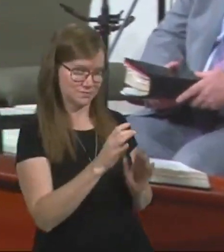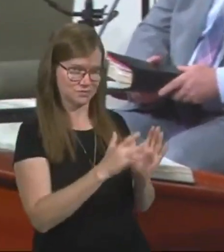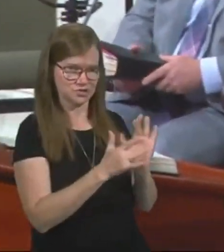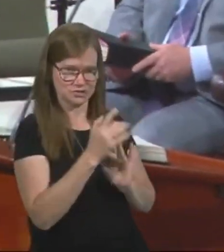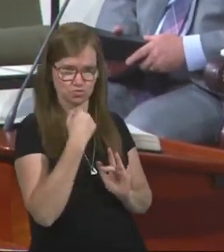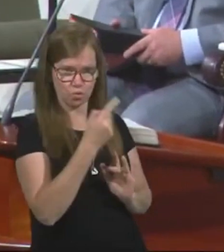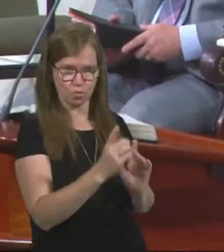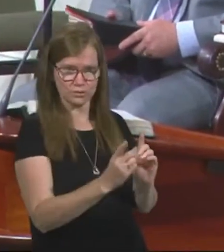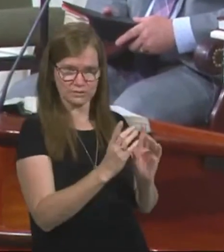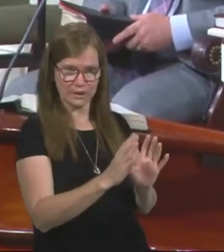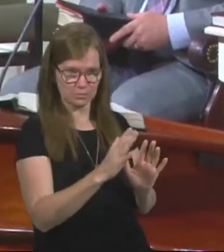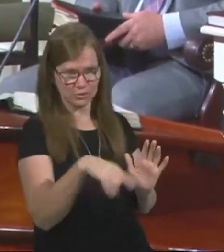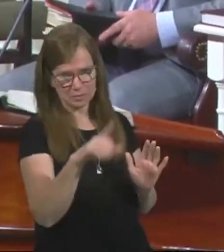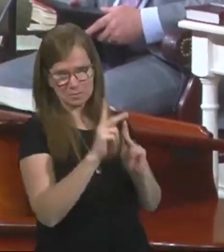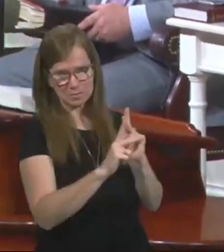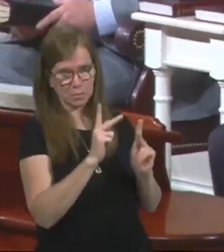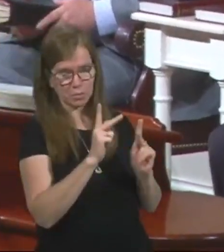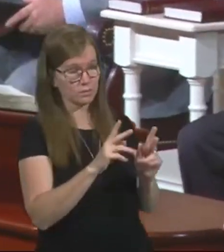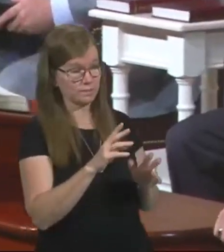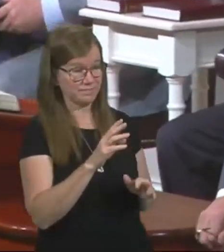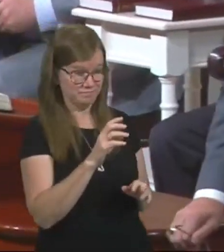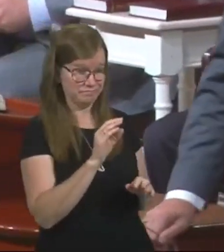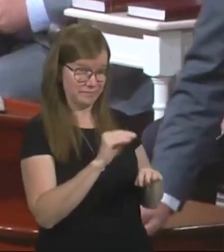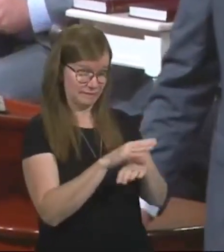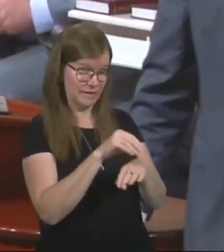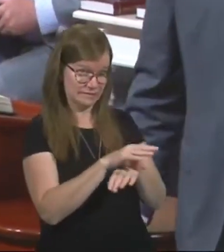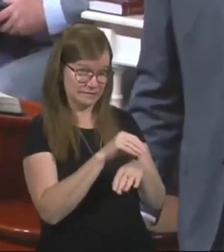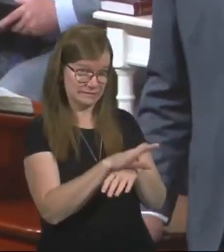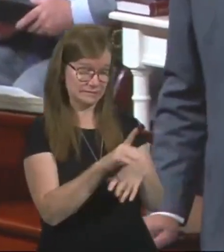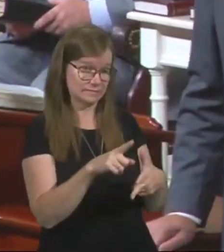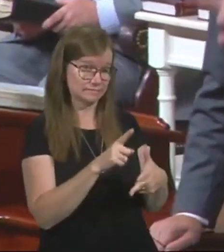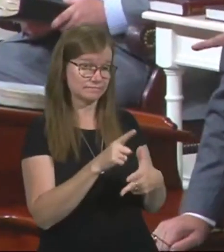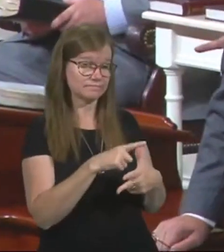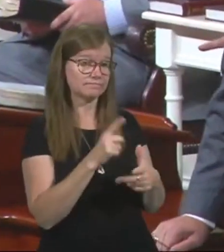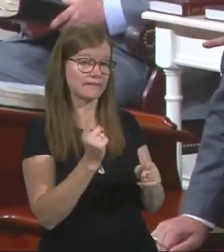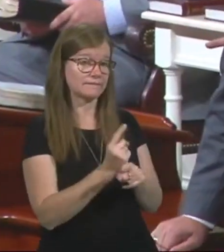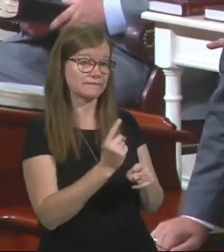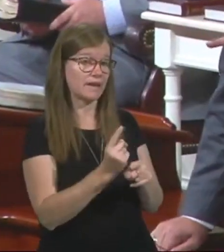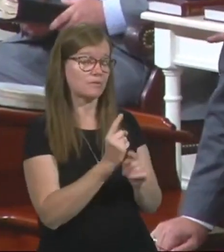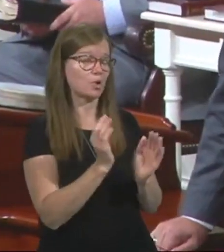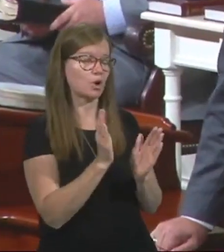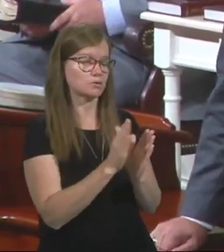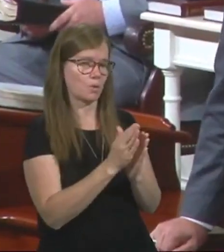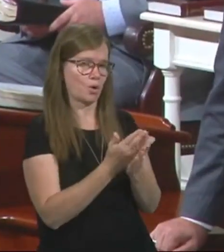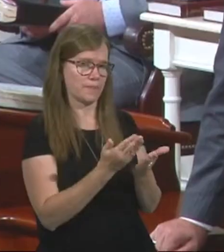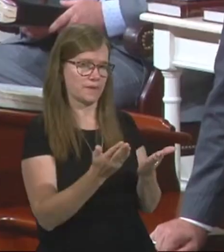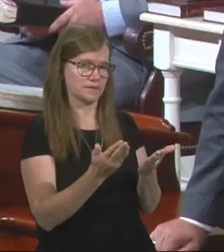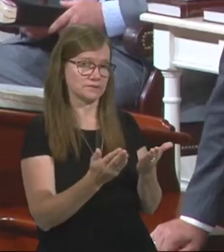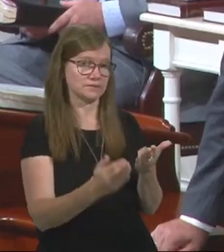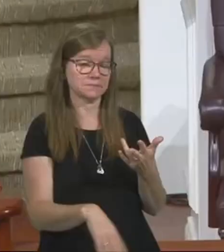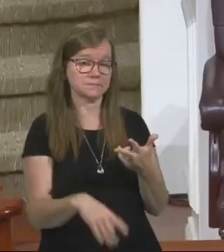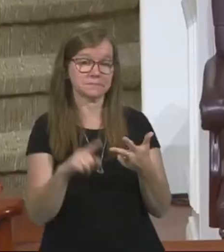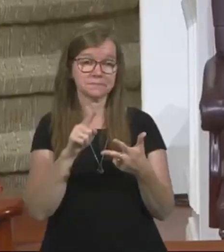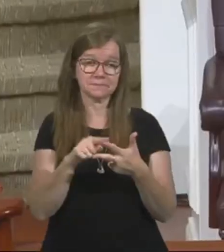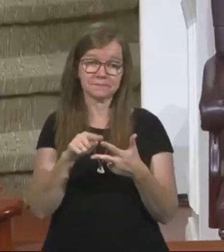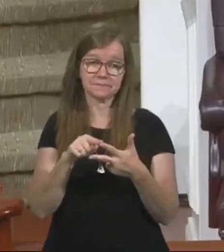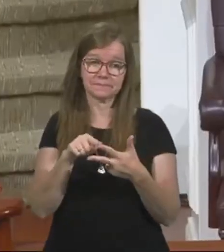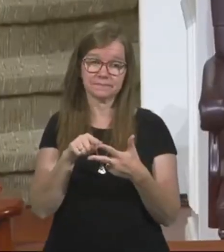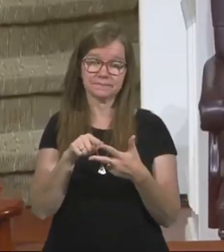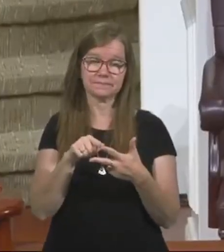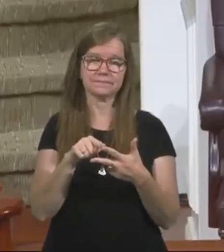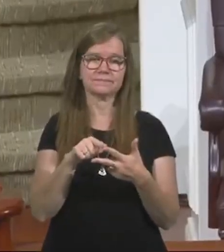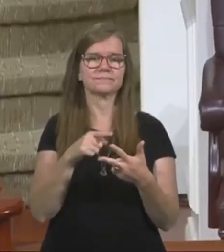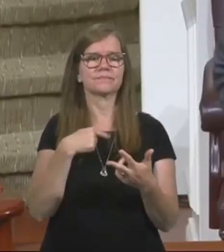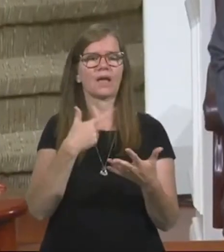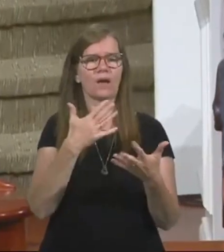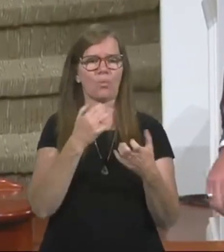is telling us, he said, let me just give you advice. Be faithful in the little things. Number two, he